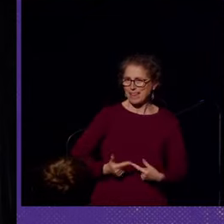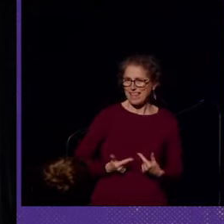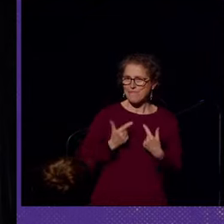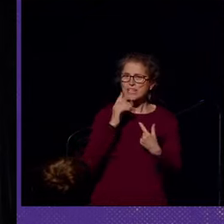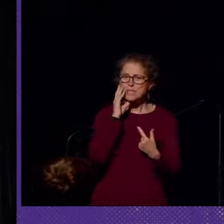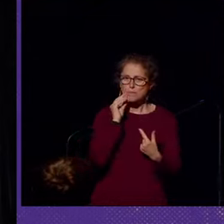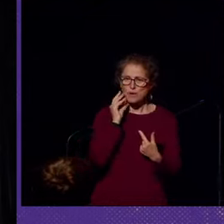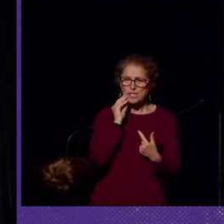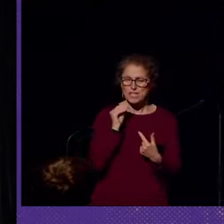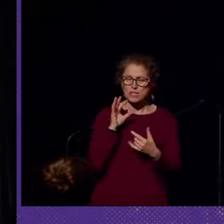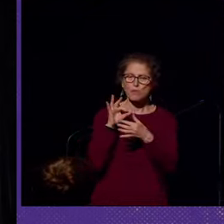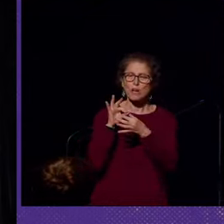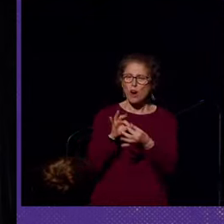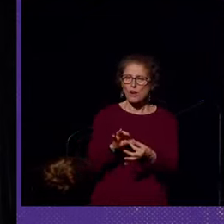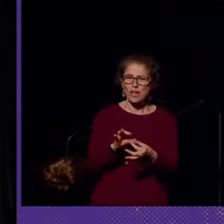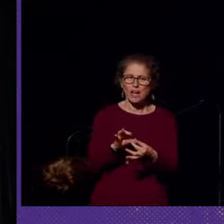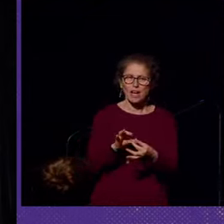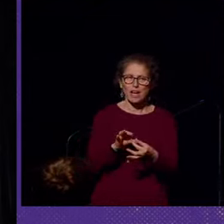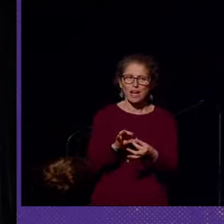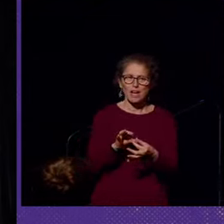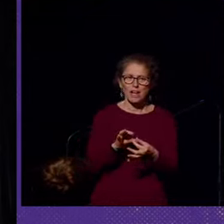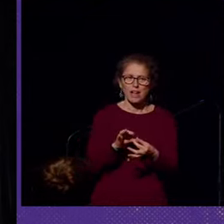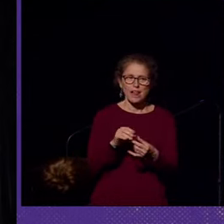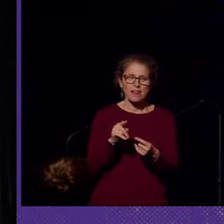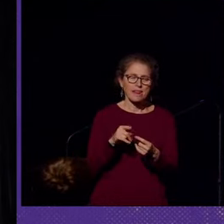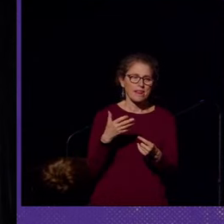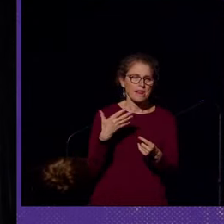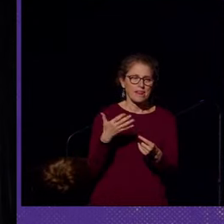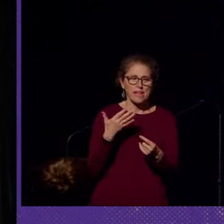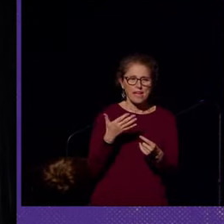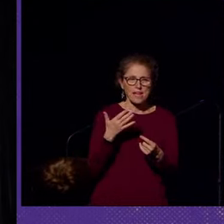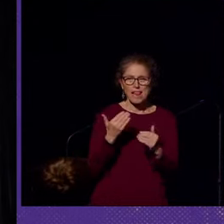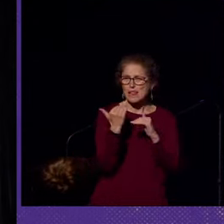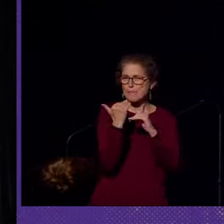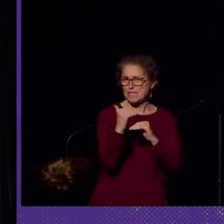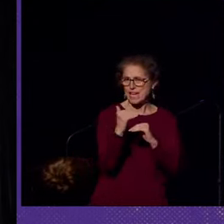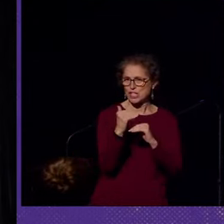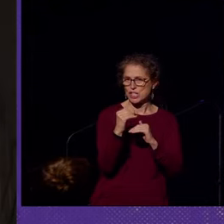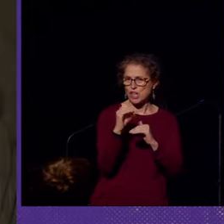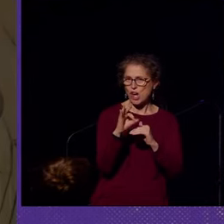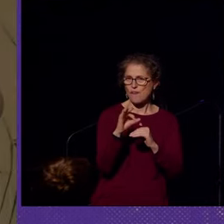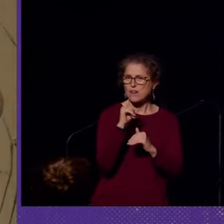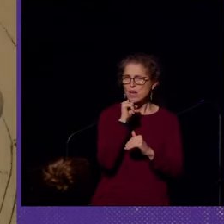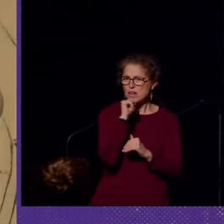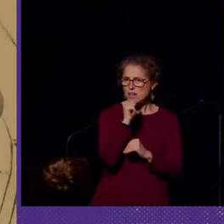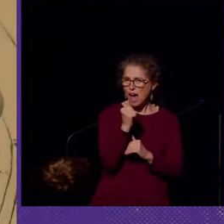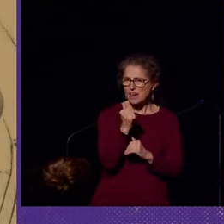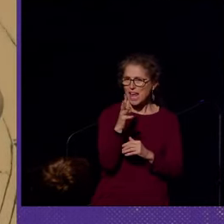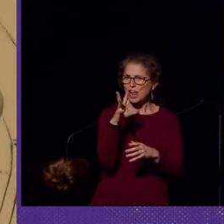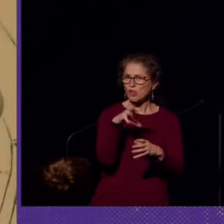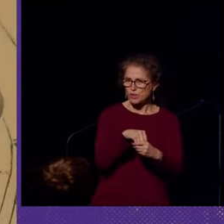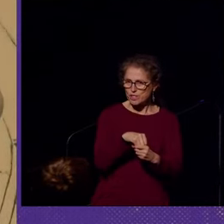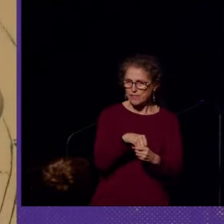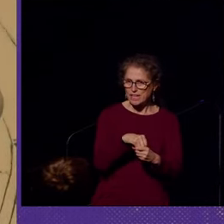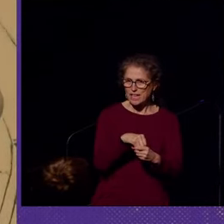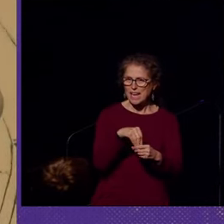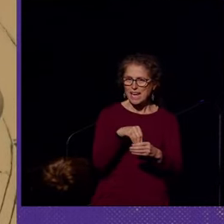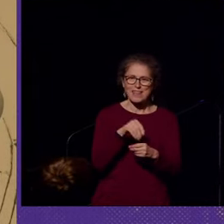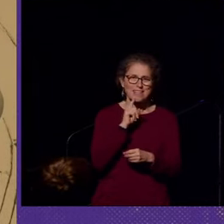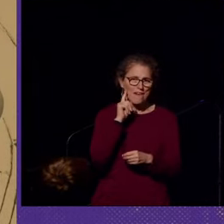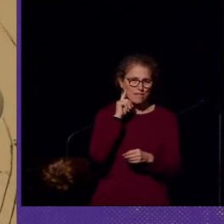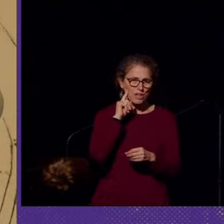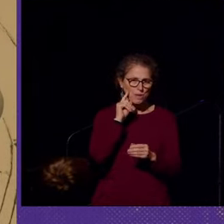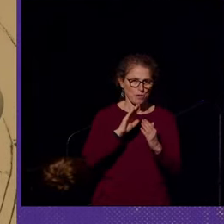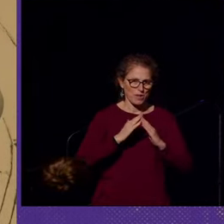regarding the limitation of not inclusivity within the deaf community